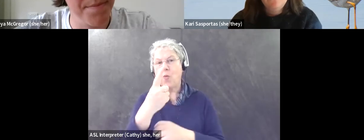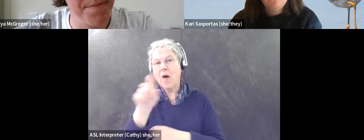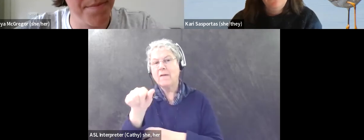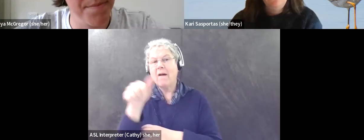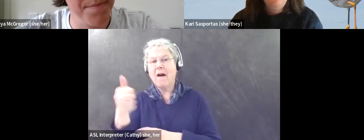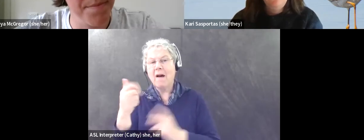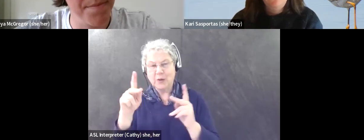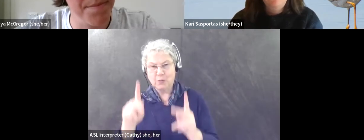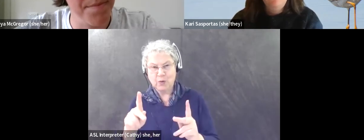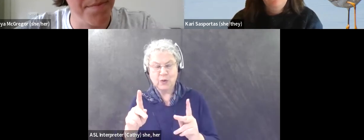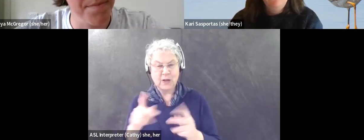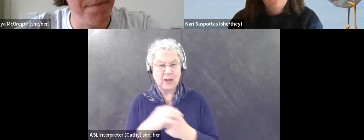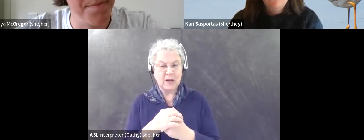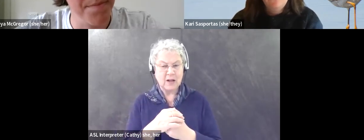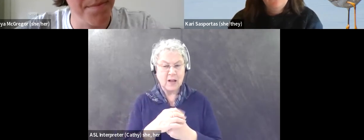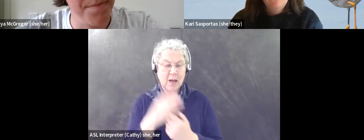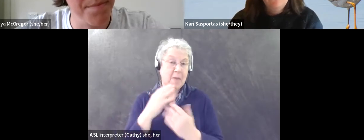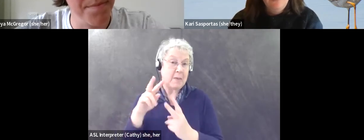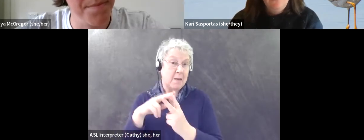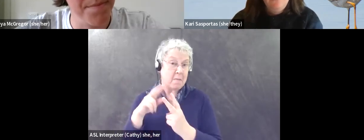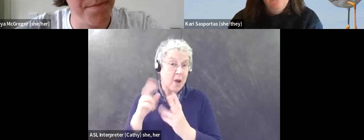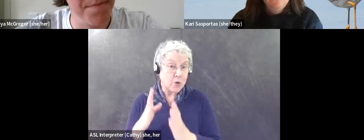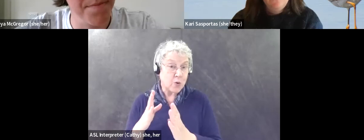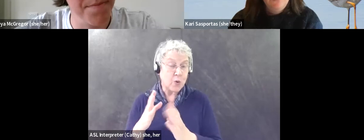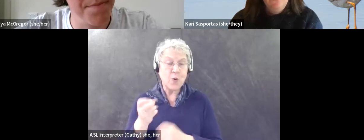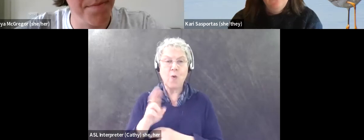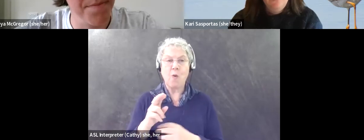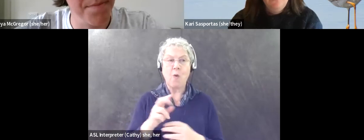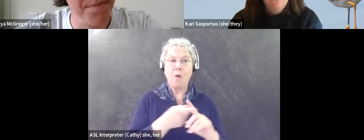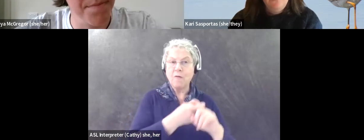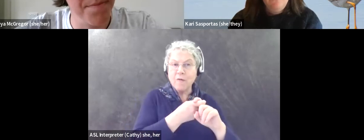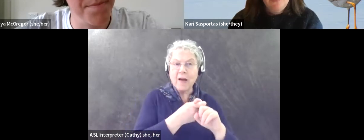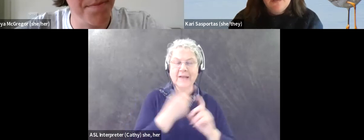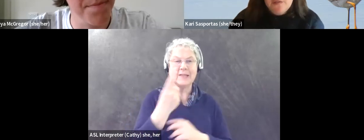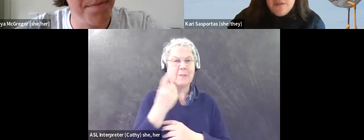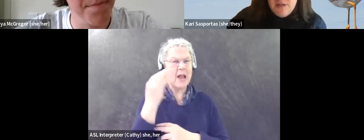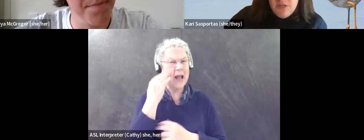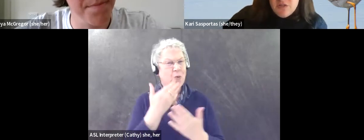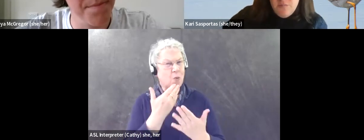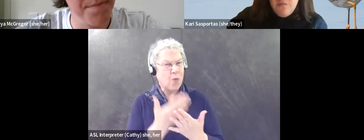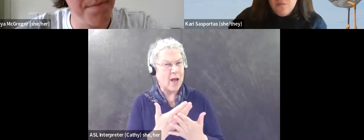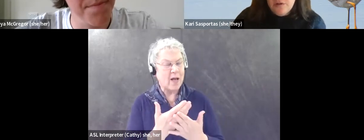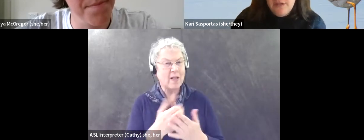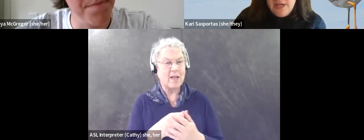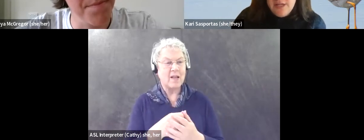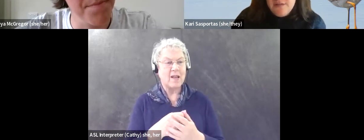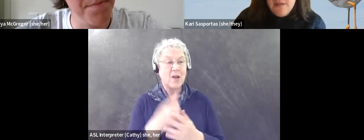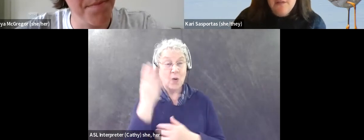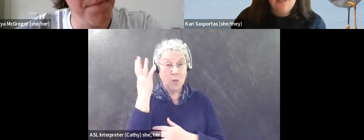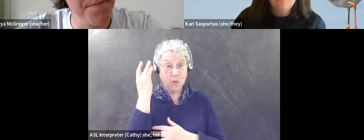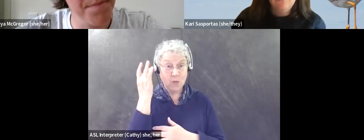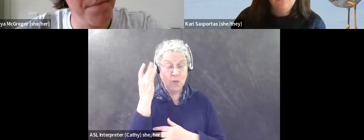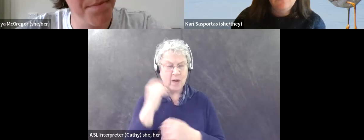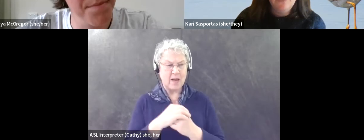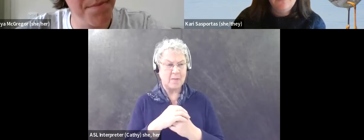it's, um, my partner or friend, someone I know well, um, because of something I mentioned before that I can